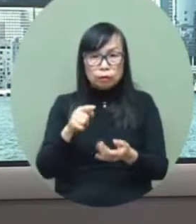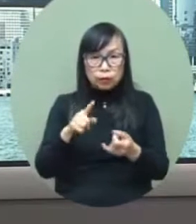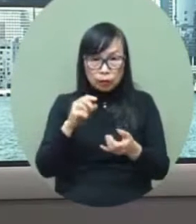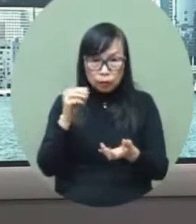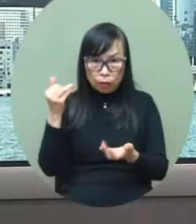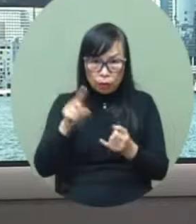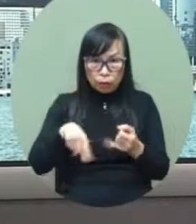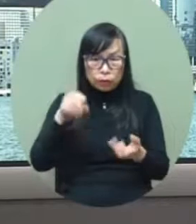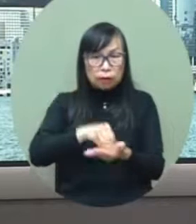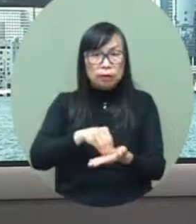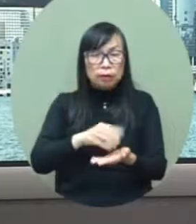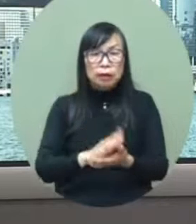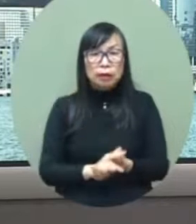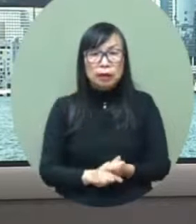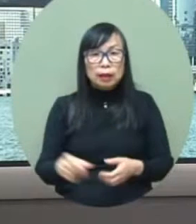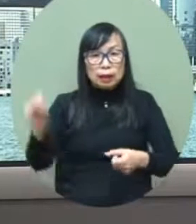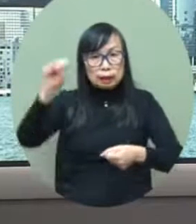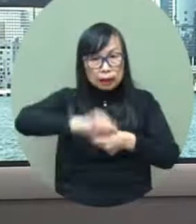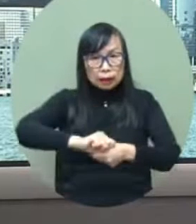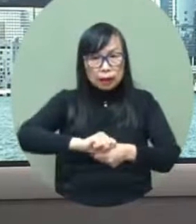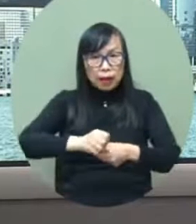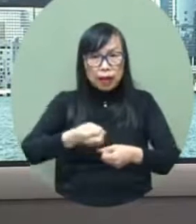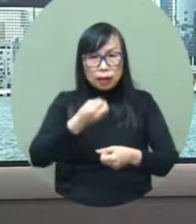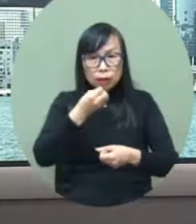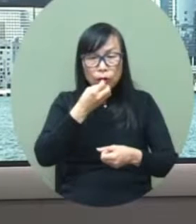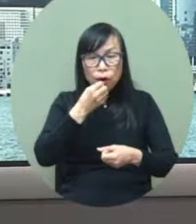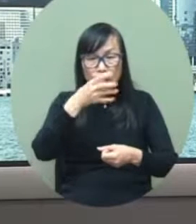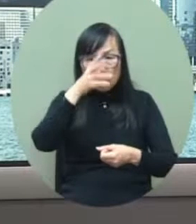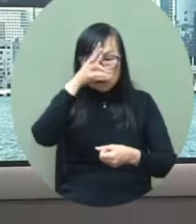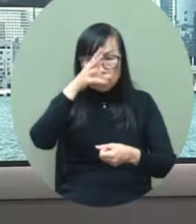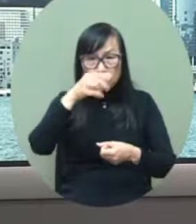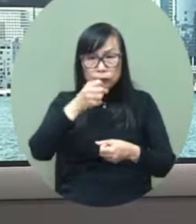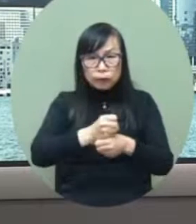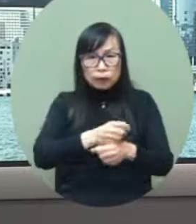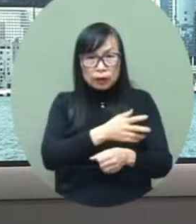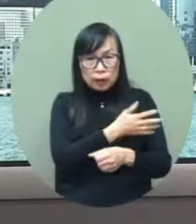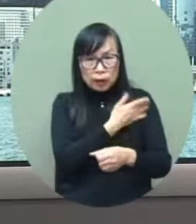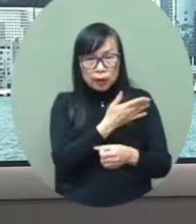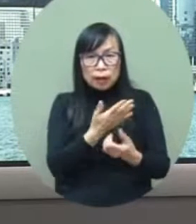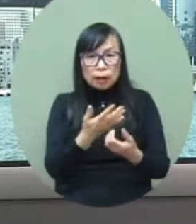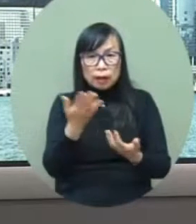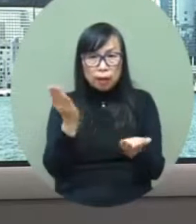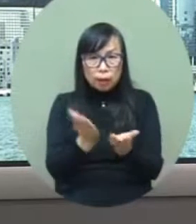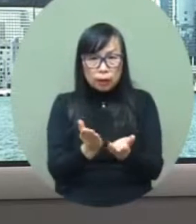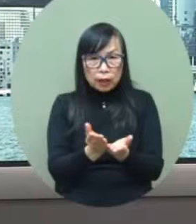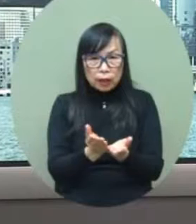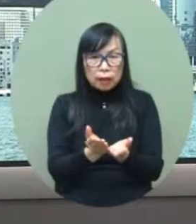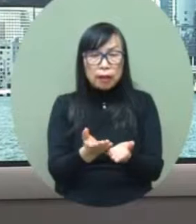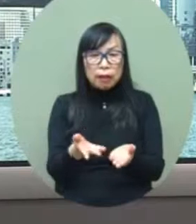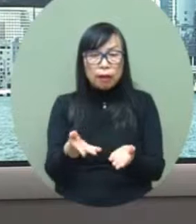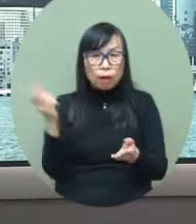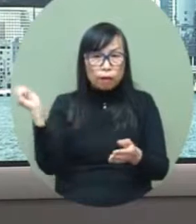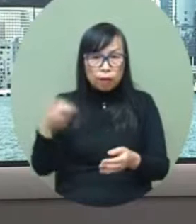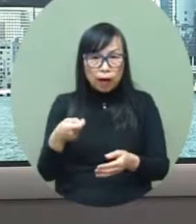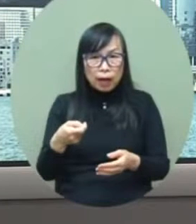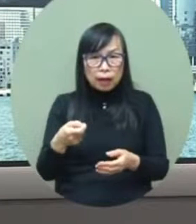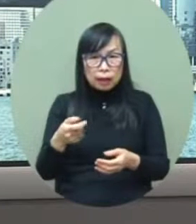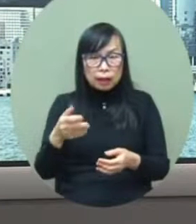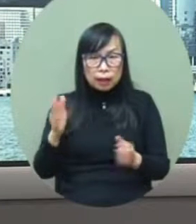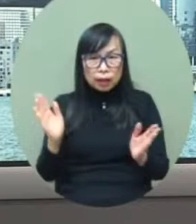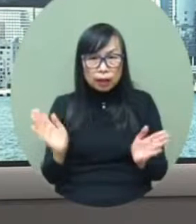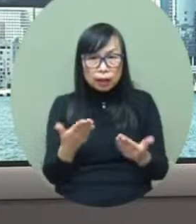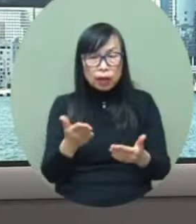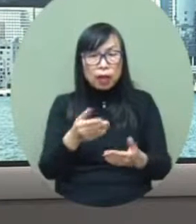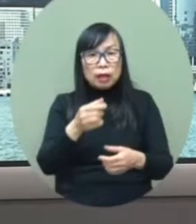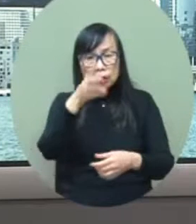outcomes of our very of our effort to keep reviewing and enhancing our measures the safe measures that